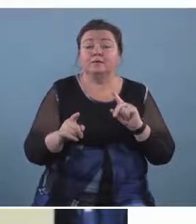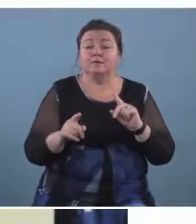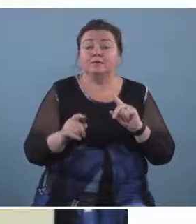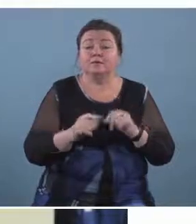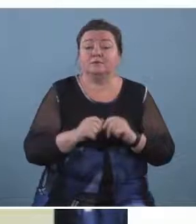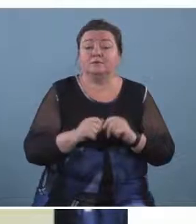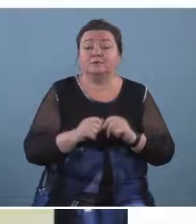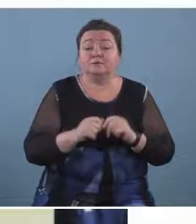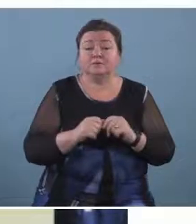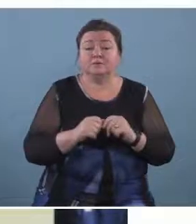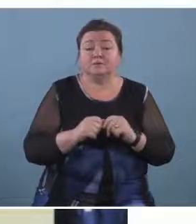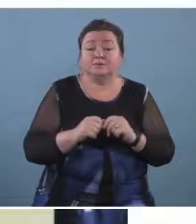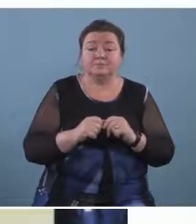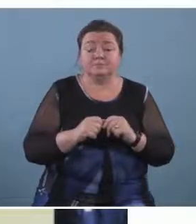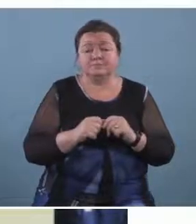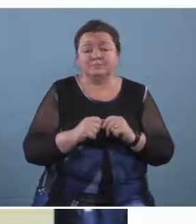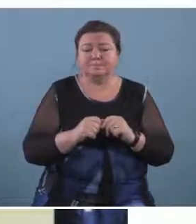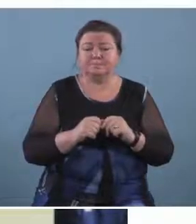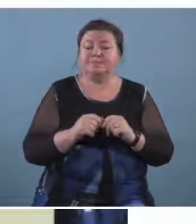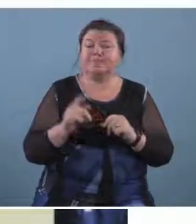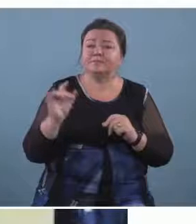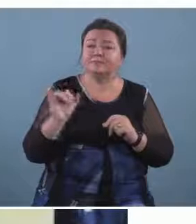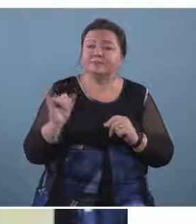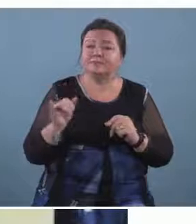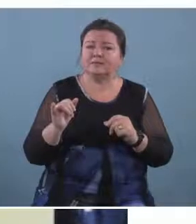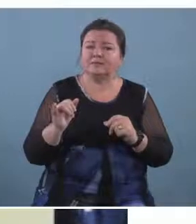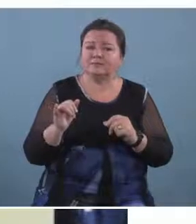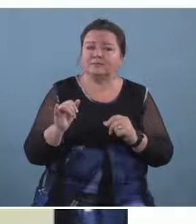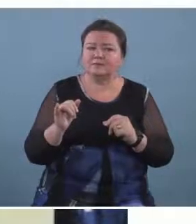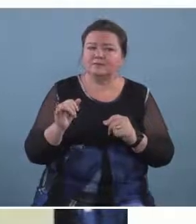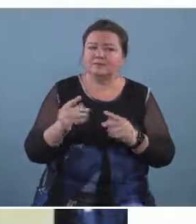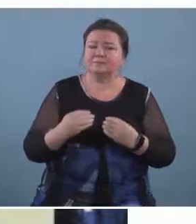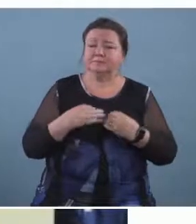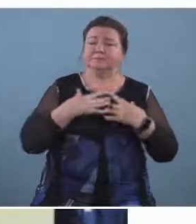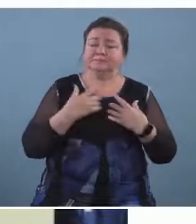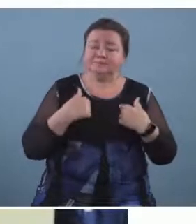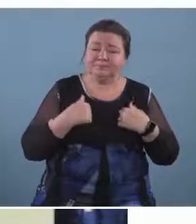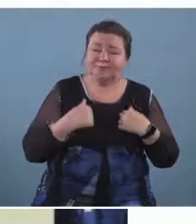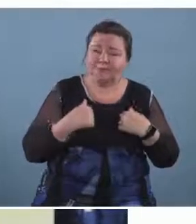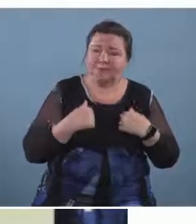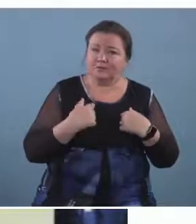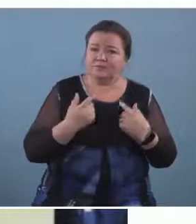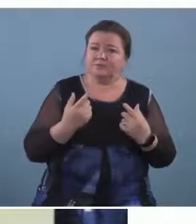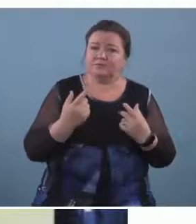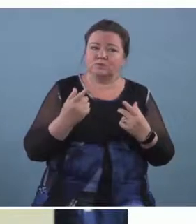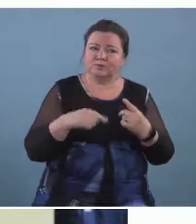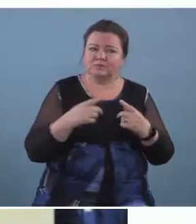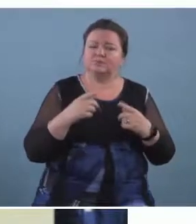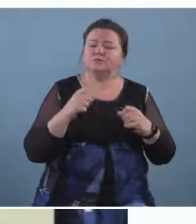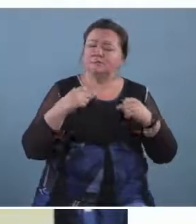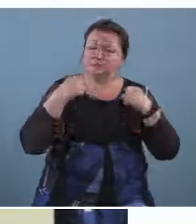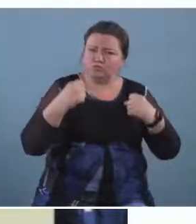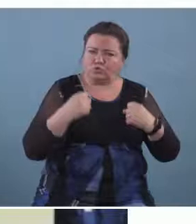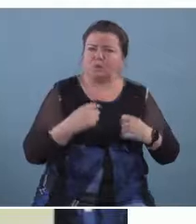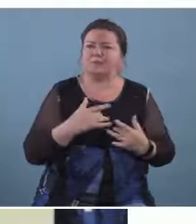it gives me strength really and um it's amazing in the way that it helps me